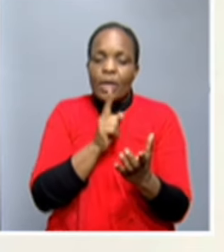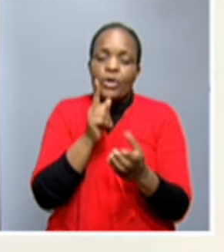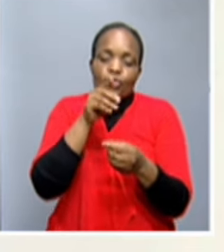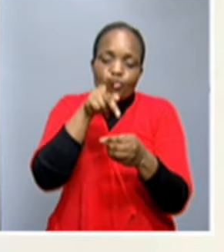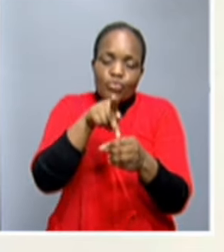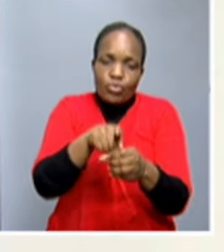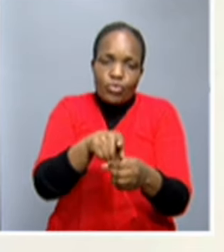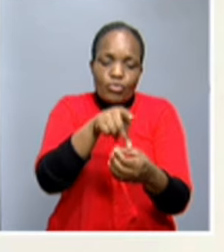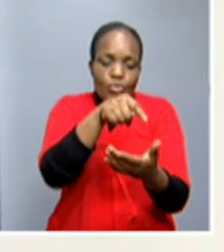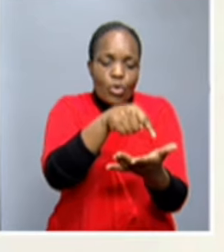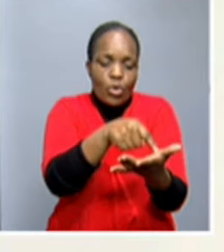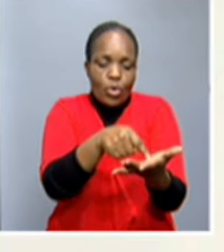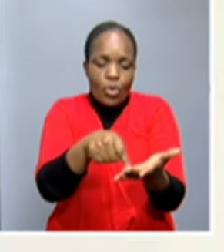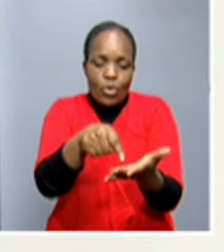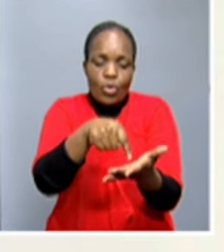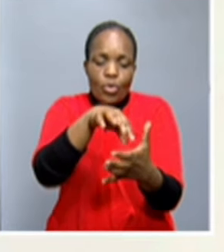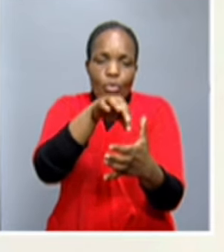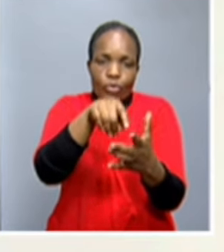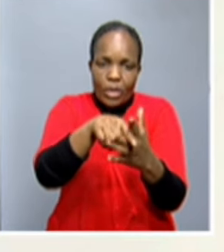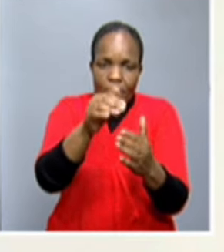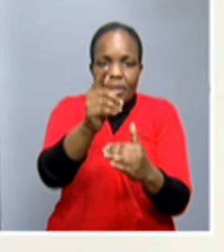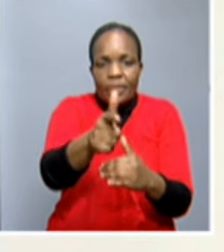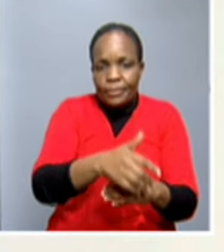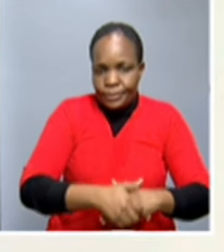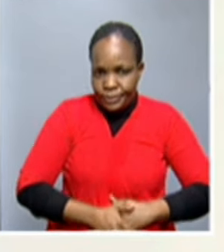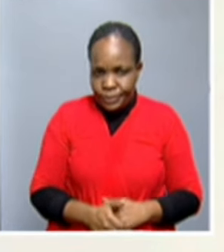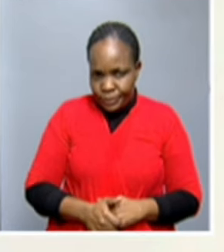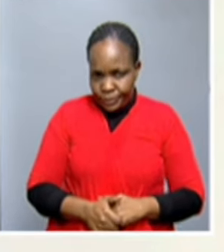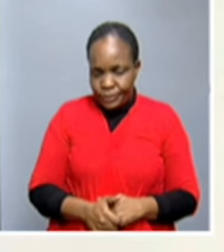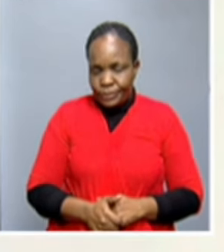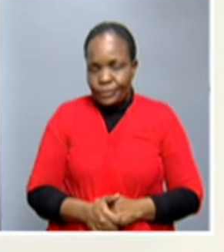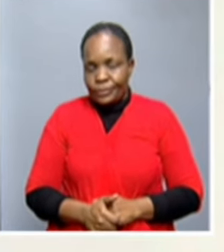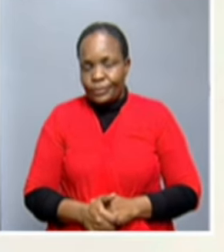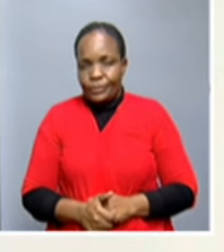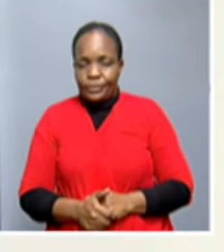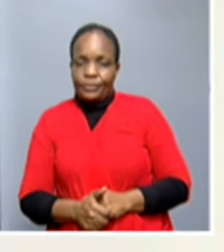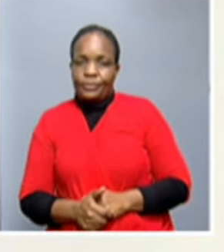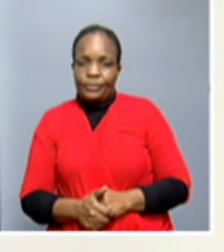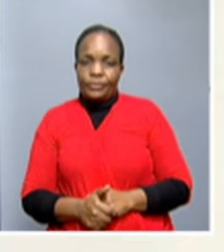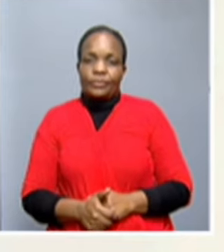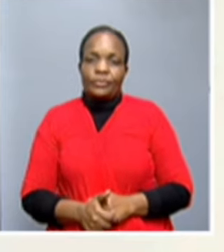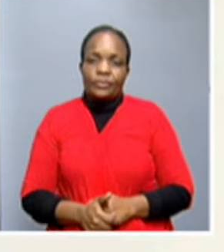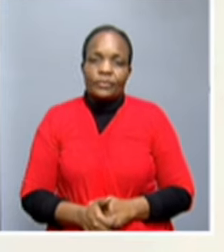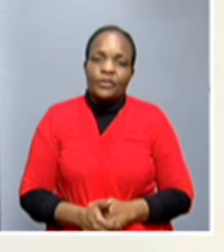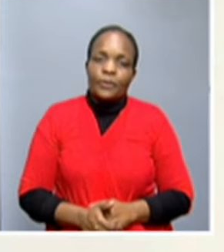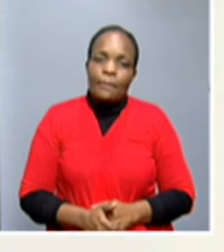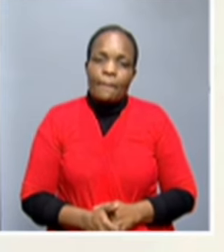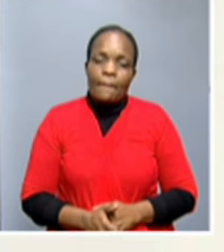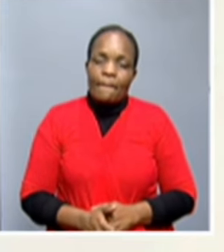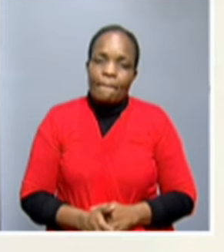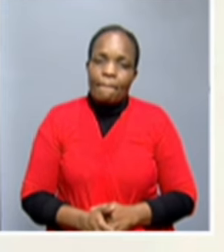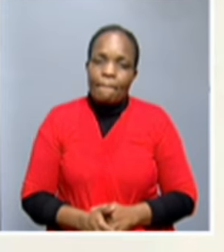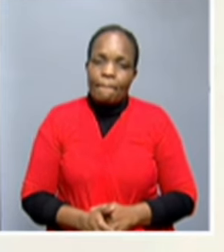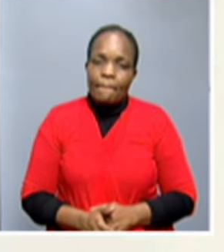election. And those were some of the observations. And